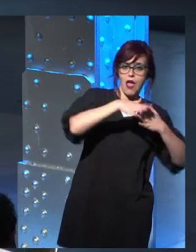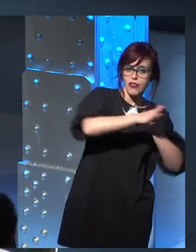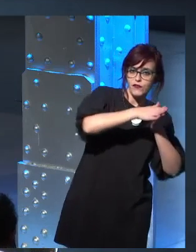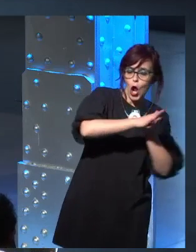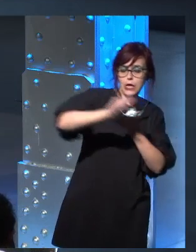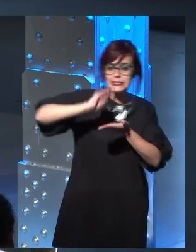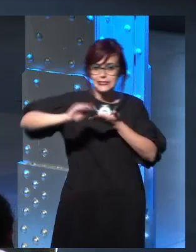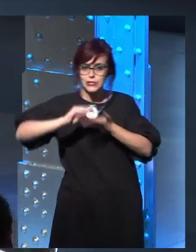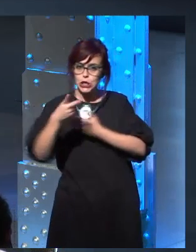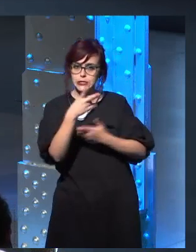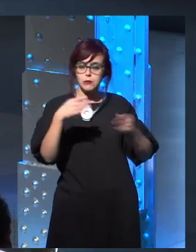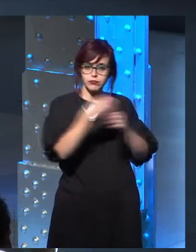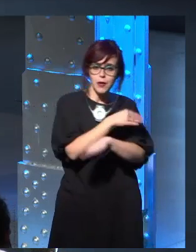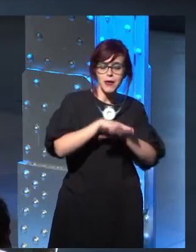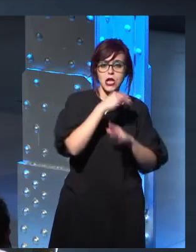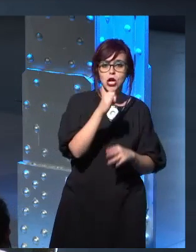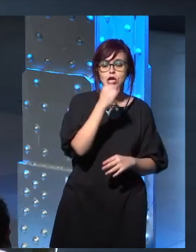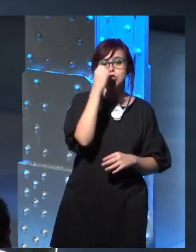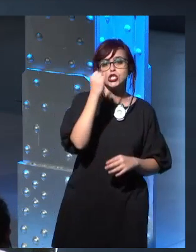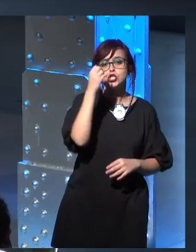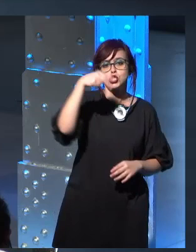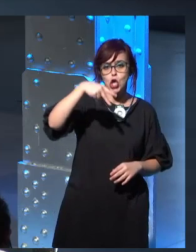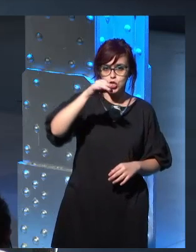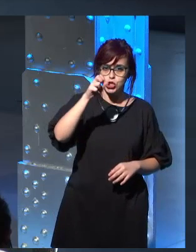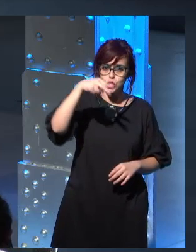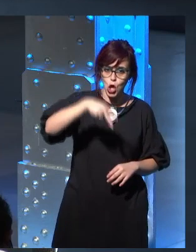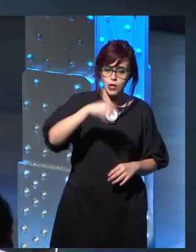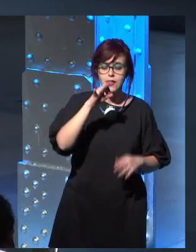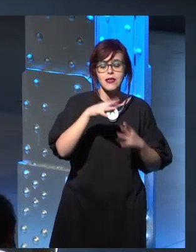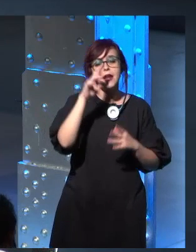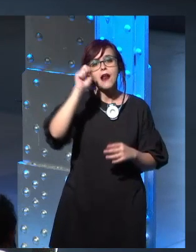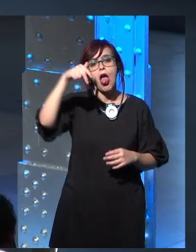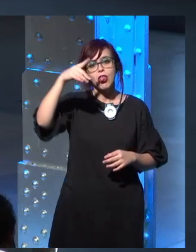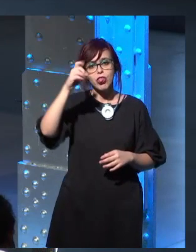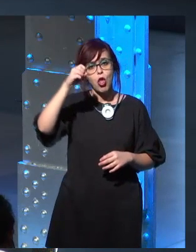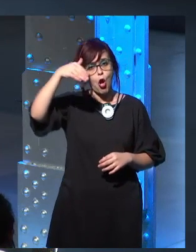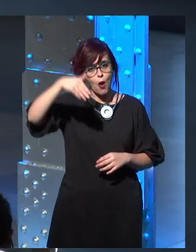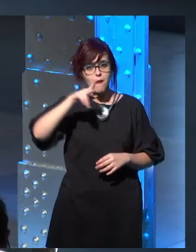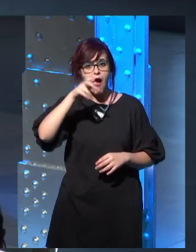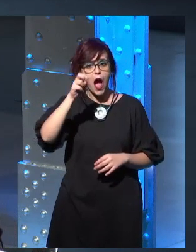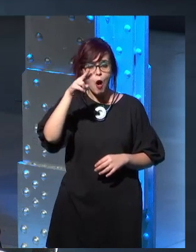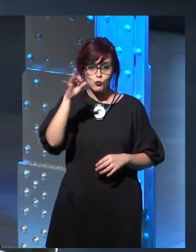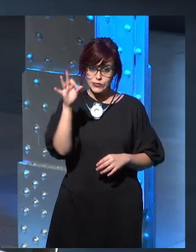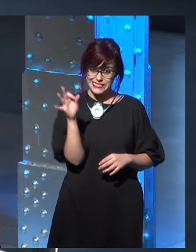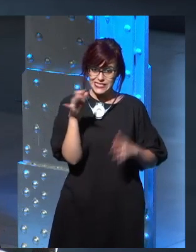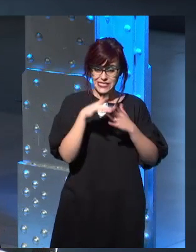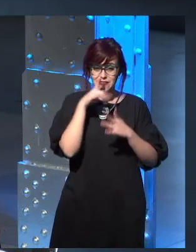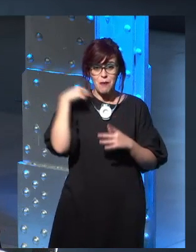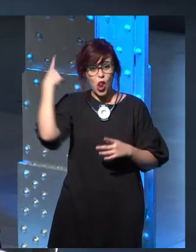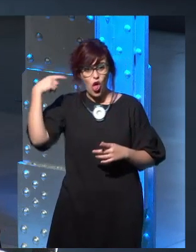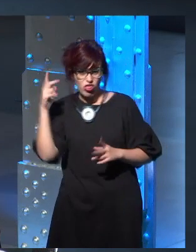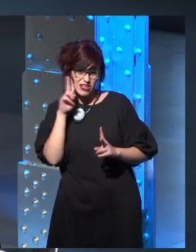Johnson in the UK of Harper Voyager, they've all recognized that the George's process is his own.